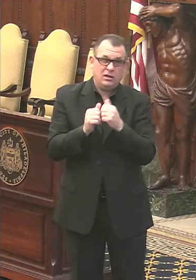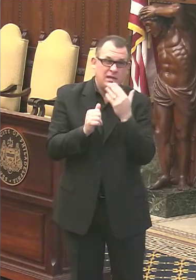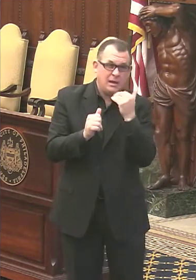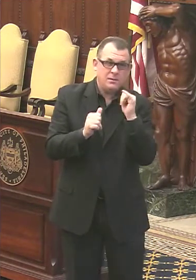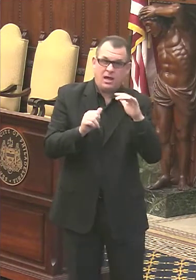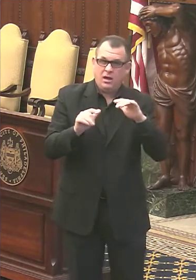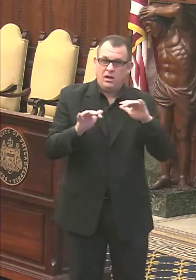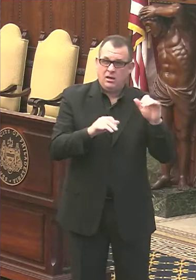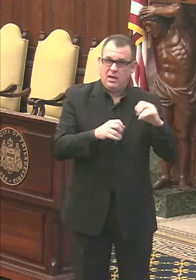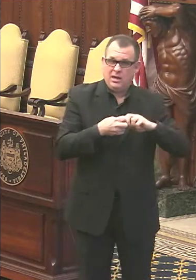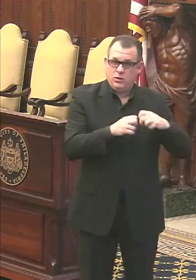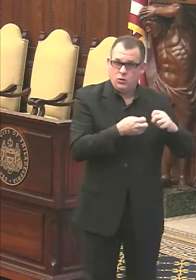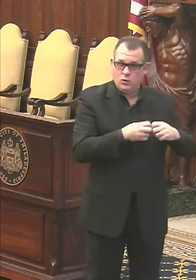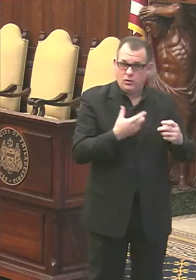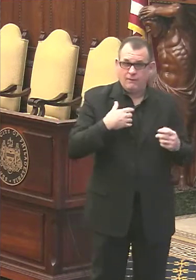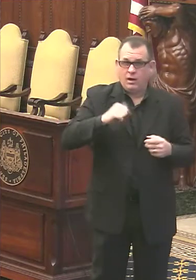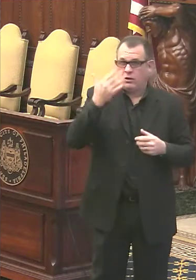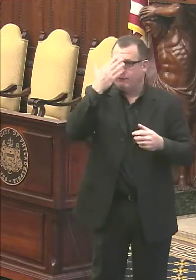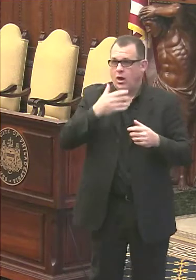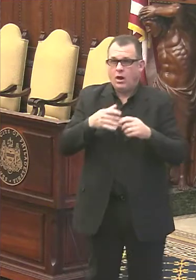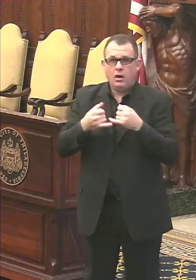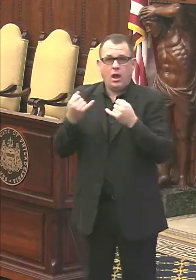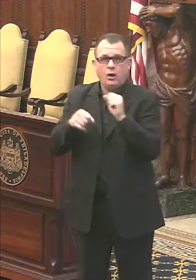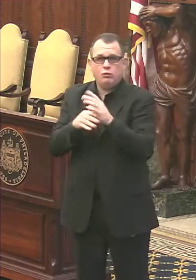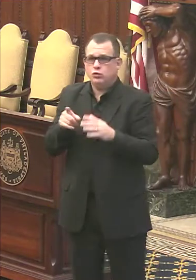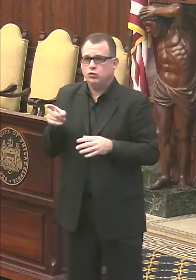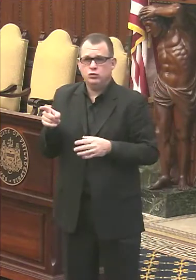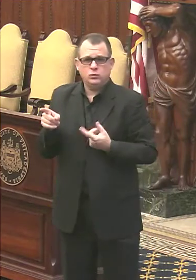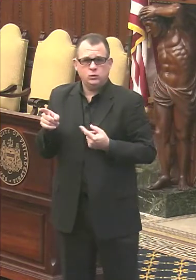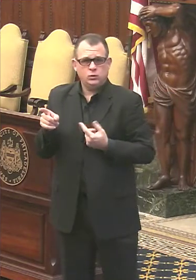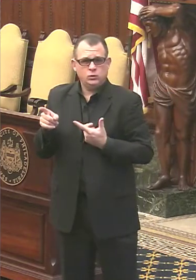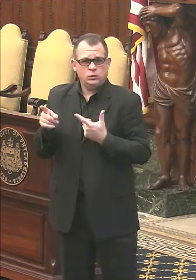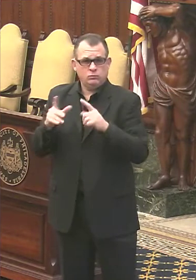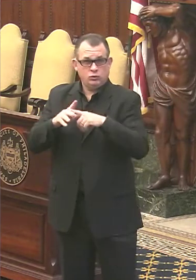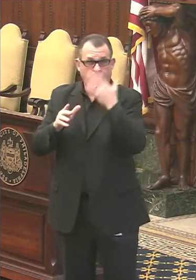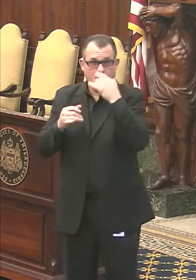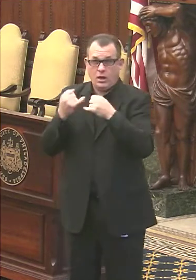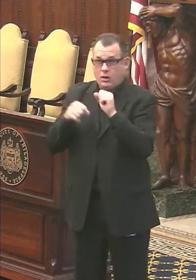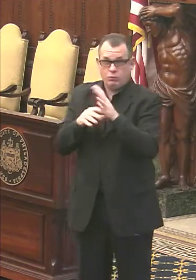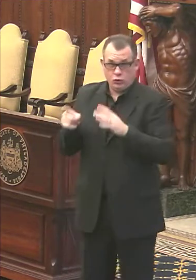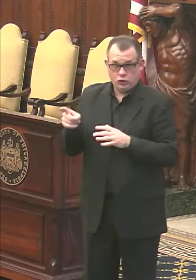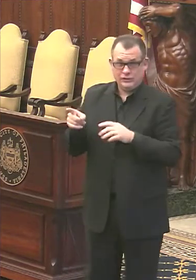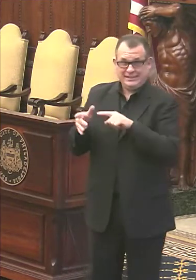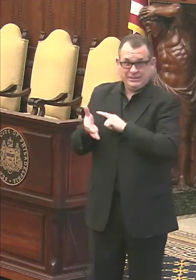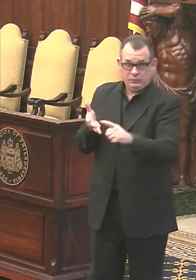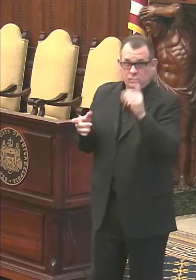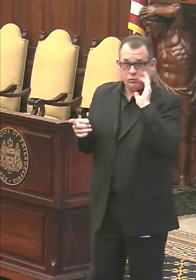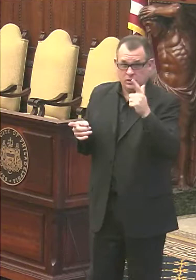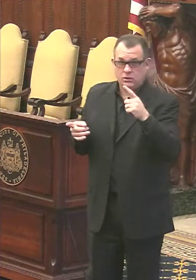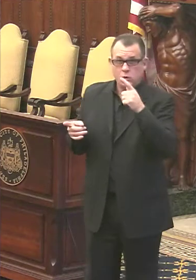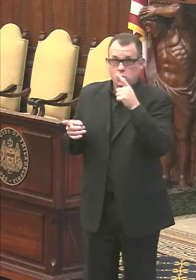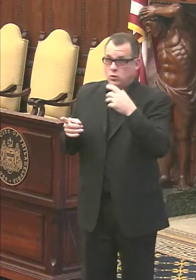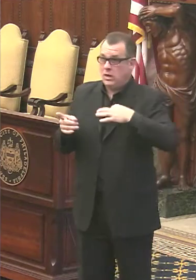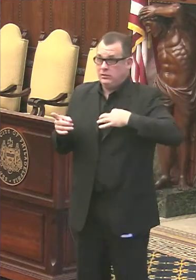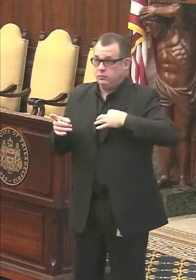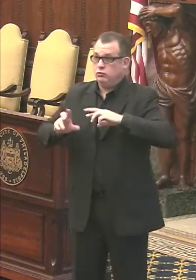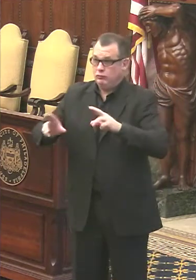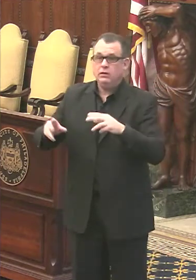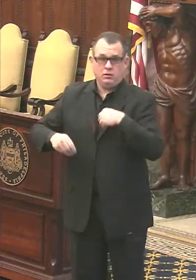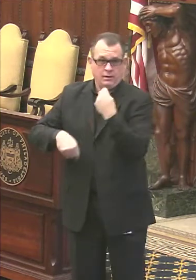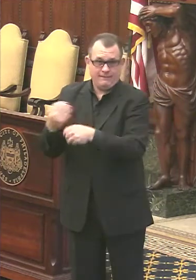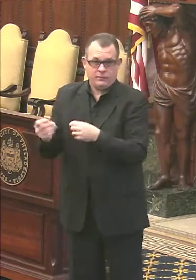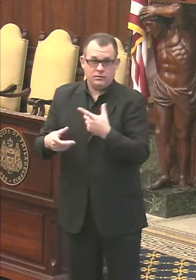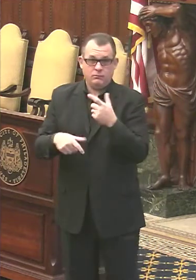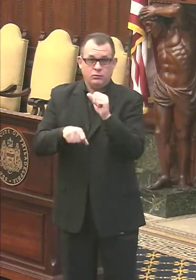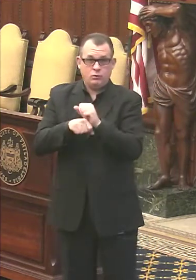also be starting other frontline workers? We'll be starting, uh, frontline workers this week or that they become eligible this week. Now we have to work with the organizations,